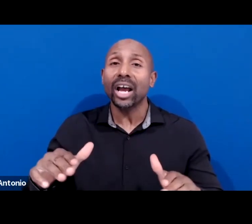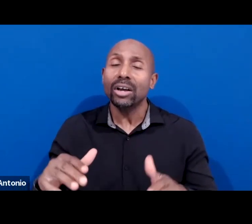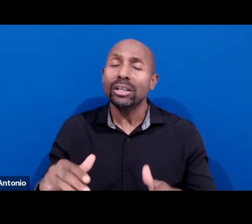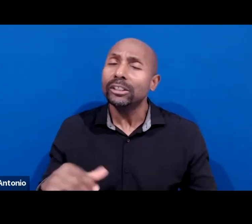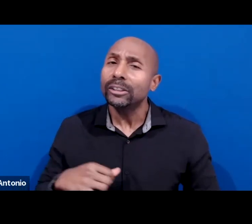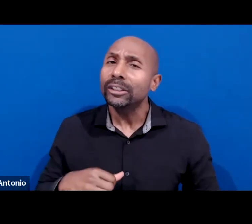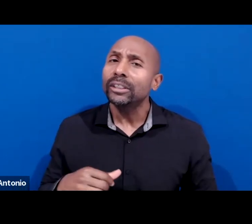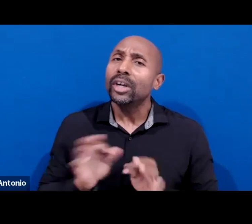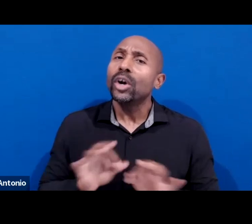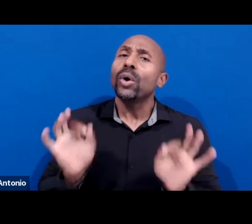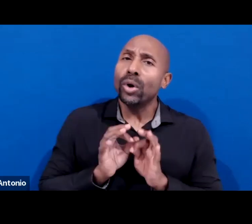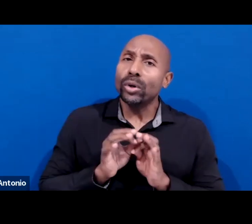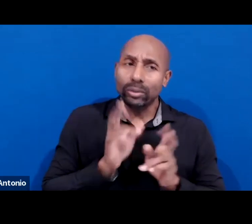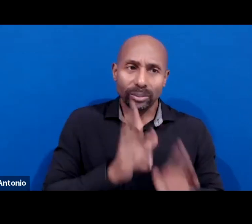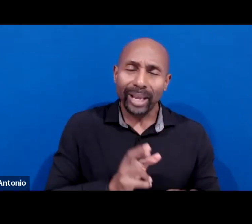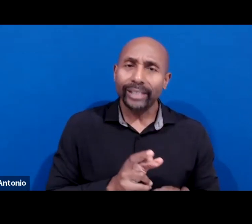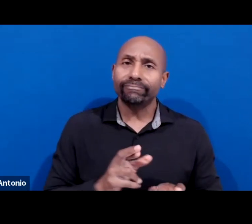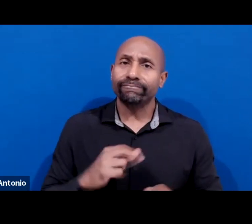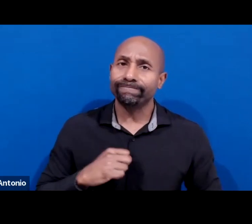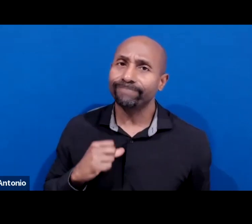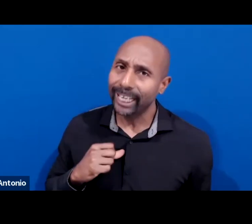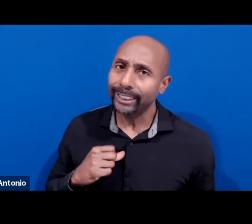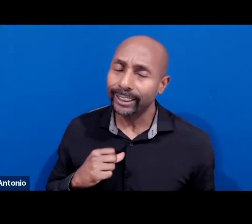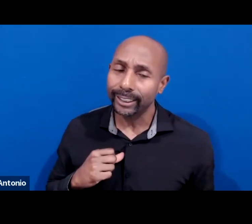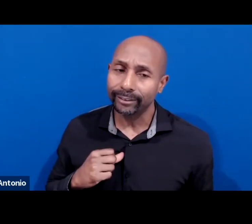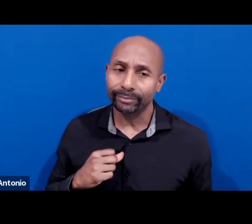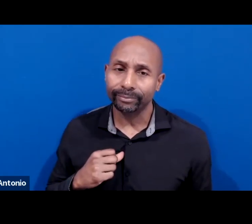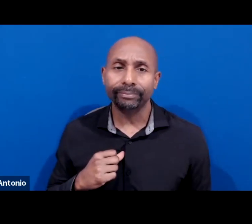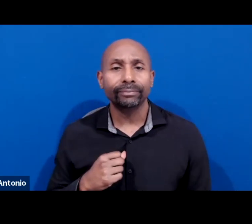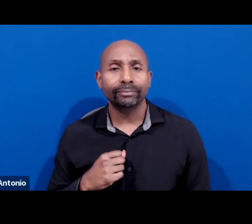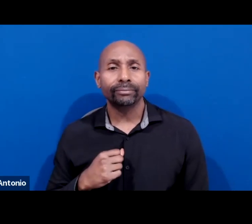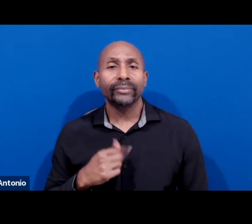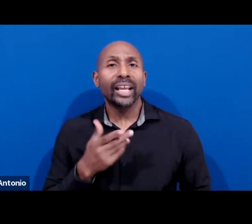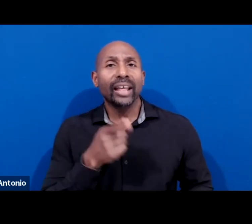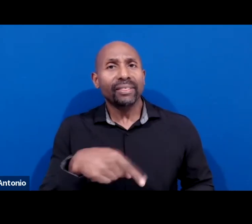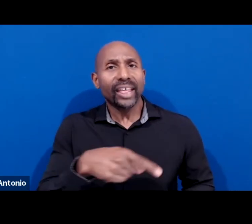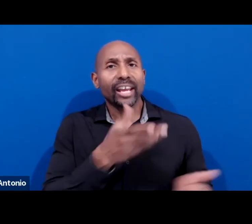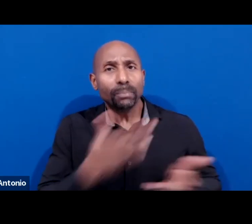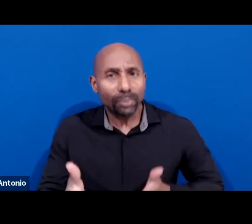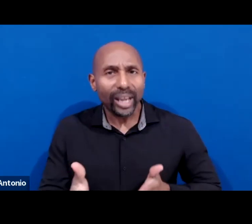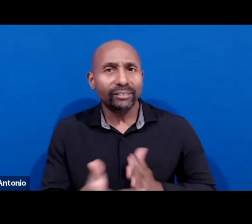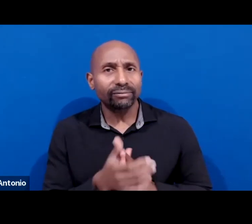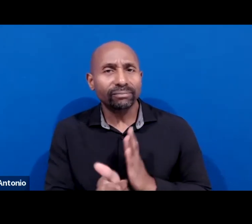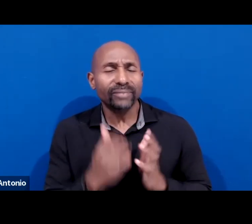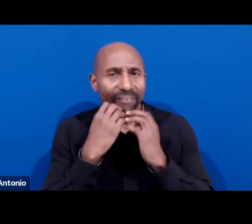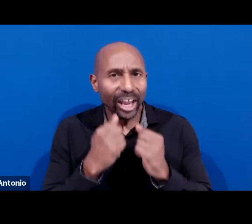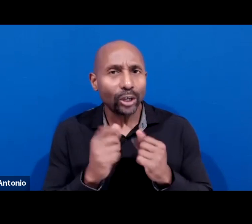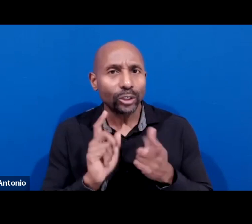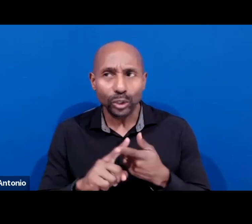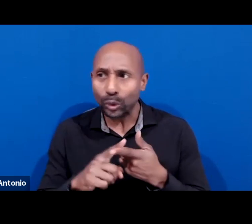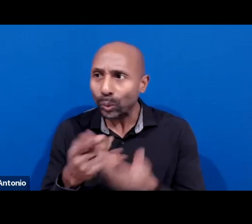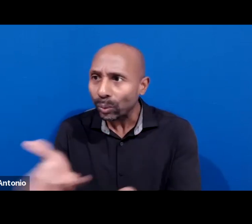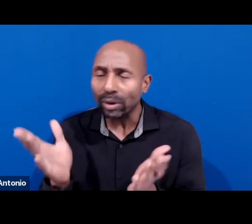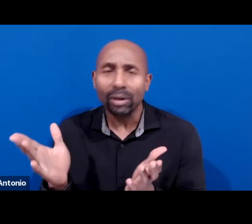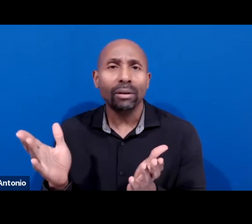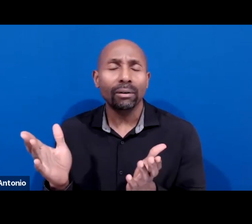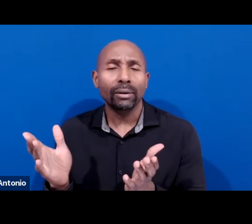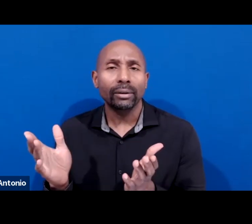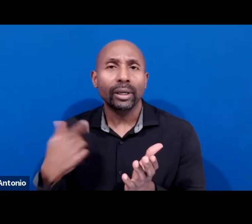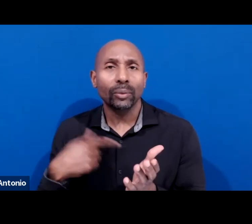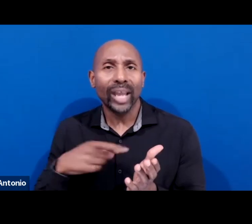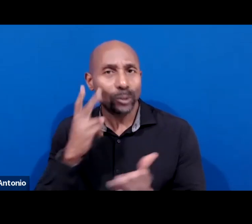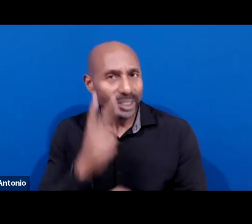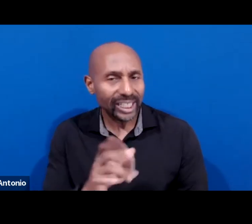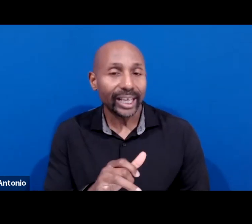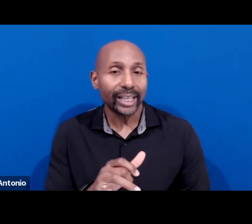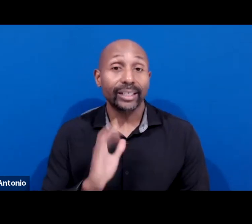welcomed, needs to be seen for their assets, what they bring to the table, and it's our job to be your supporting cast. Thank